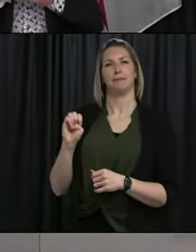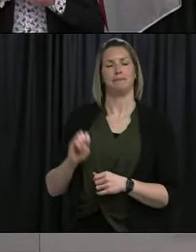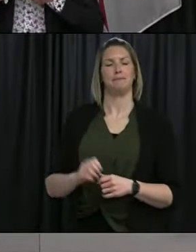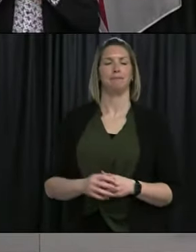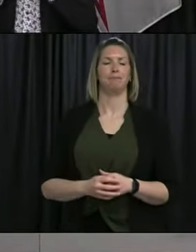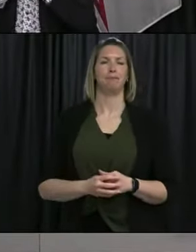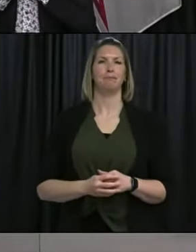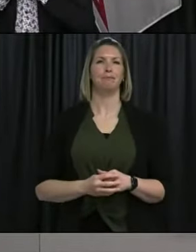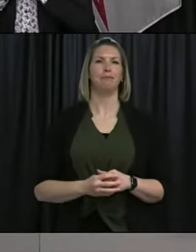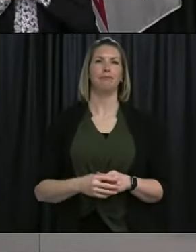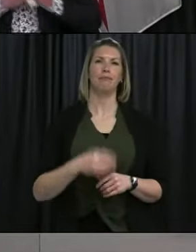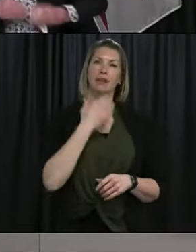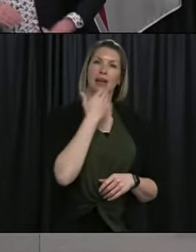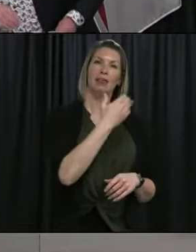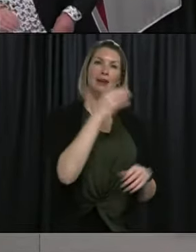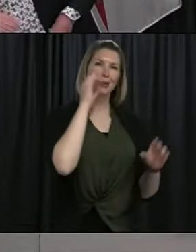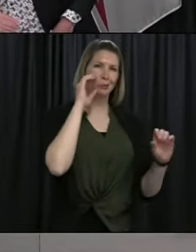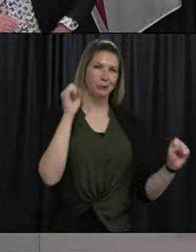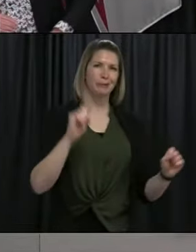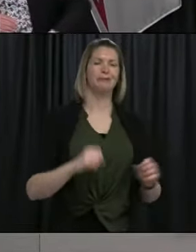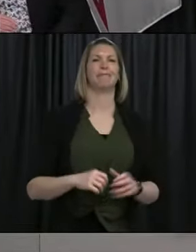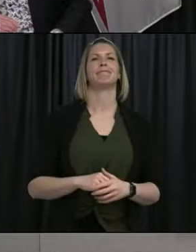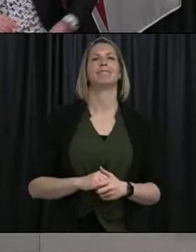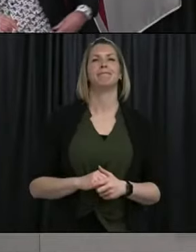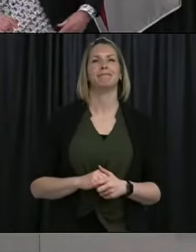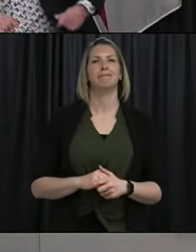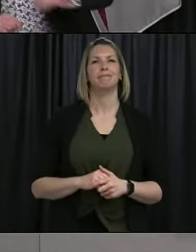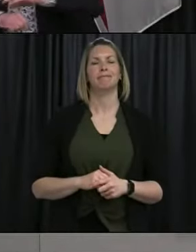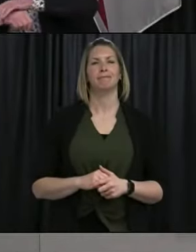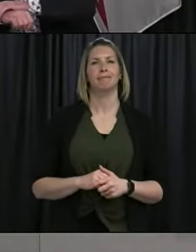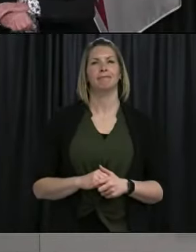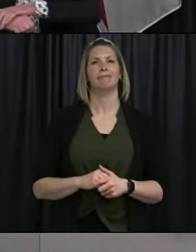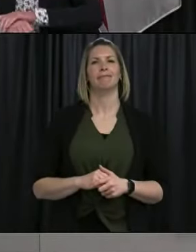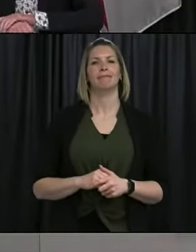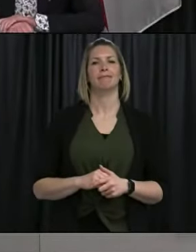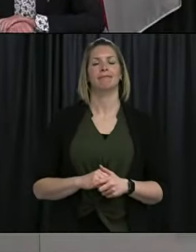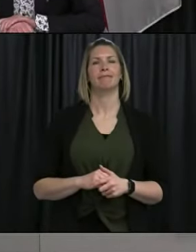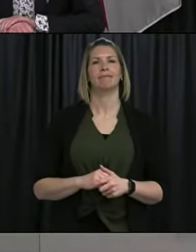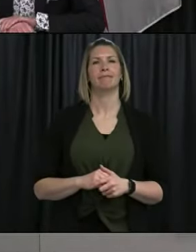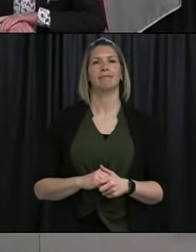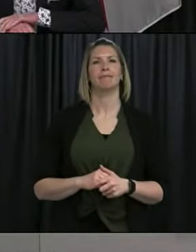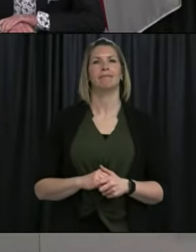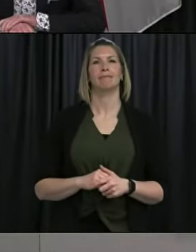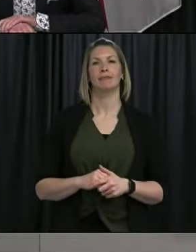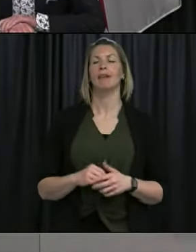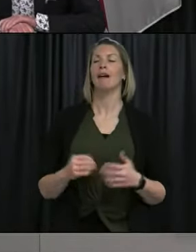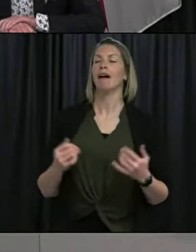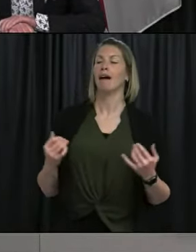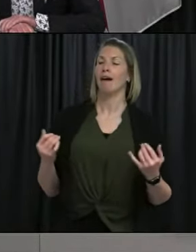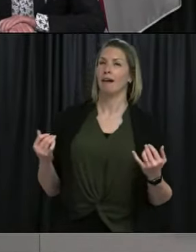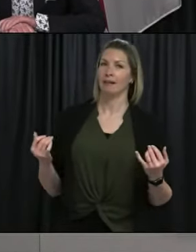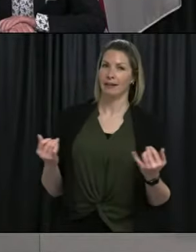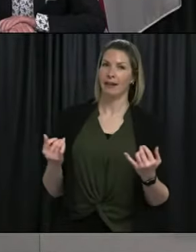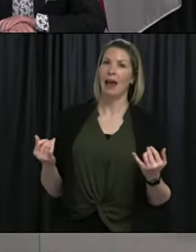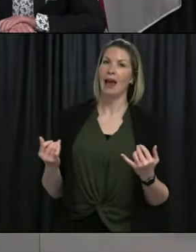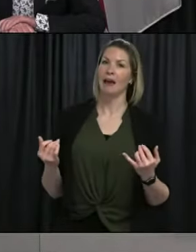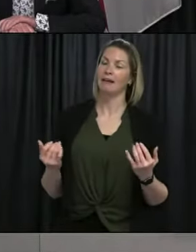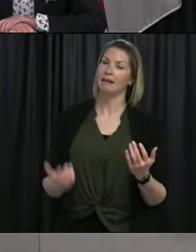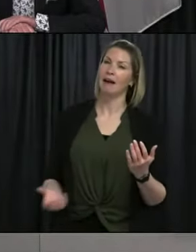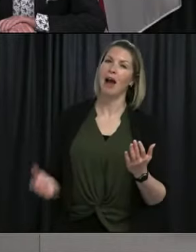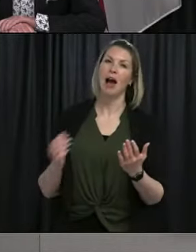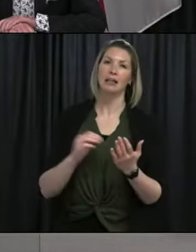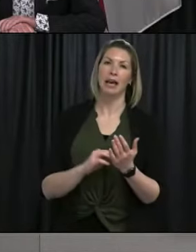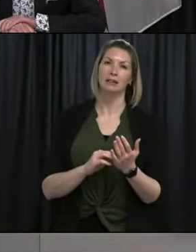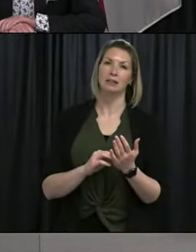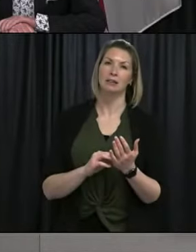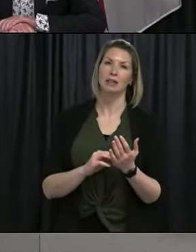Thank you very much, Premier. It is, again, a day where we see more active cases